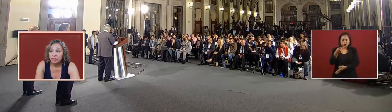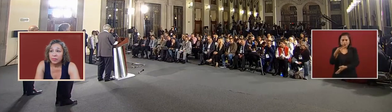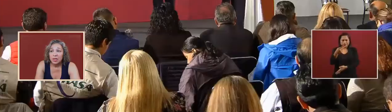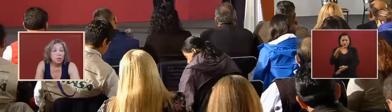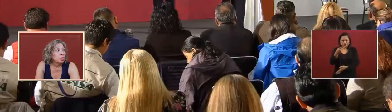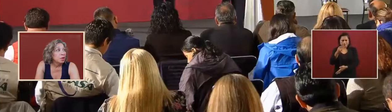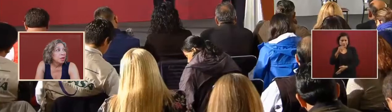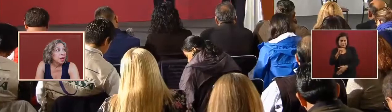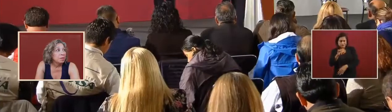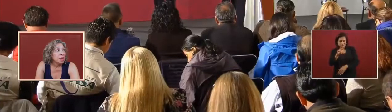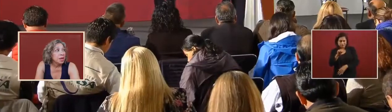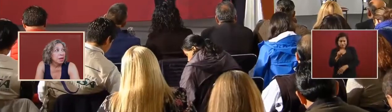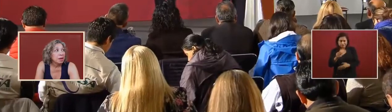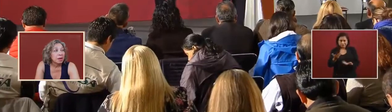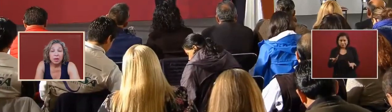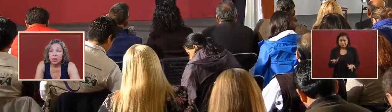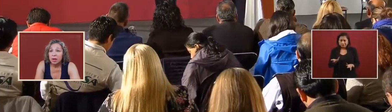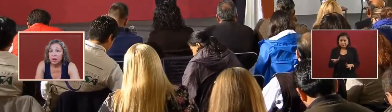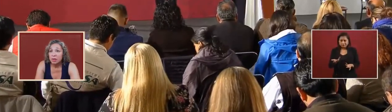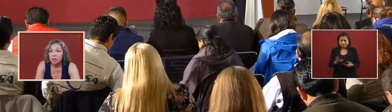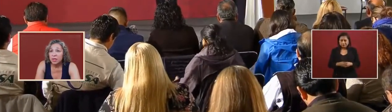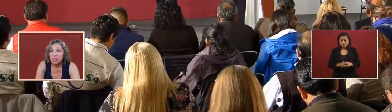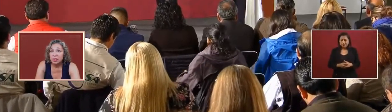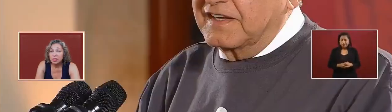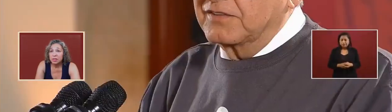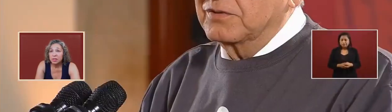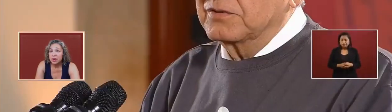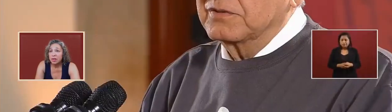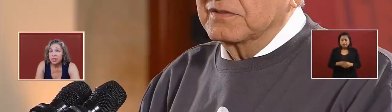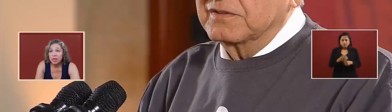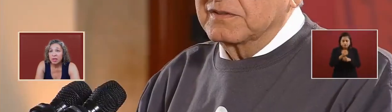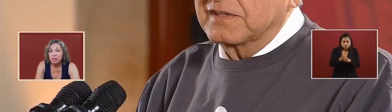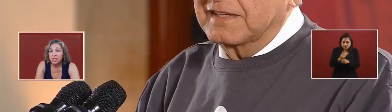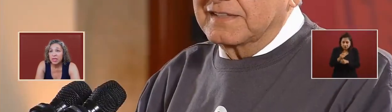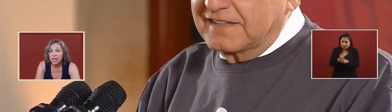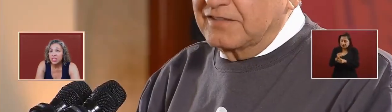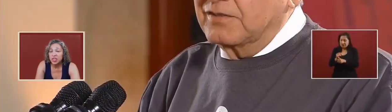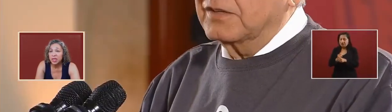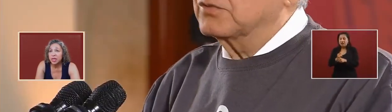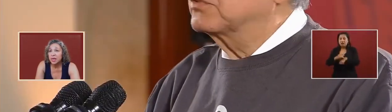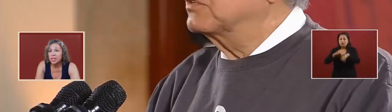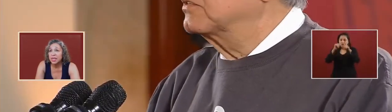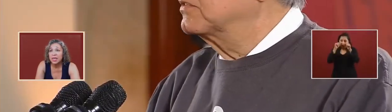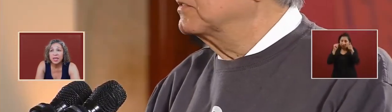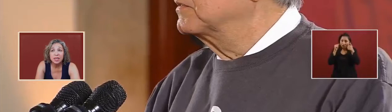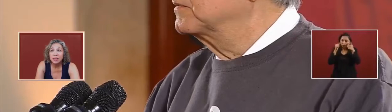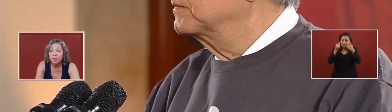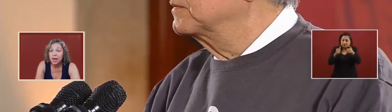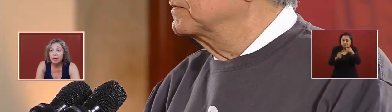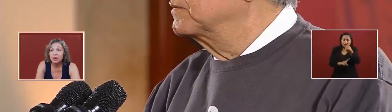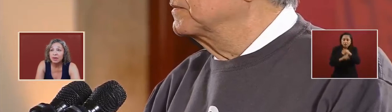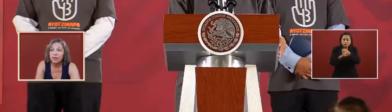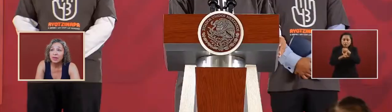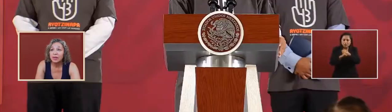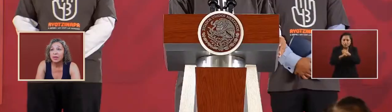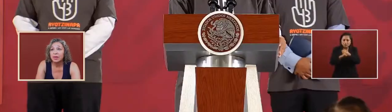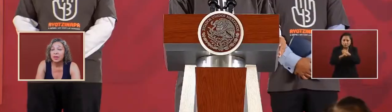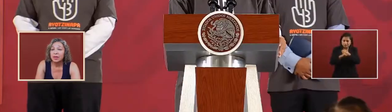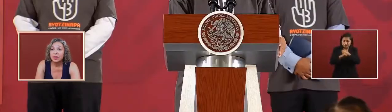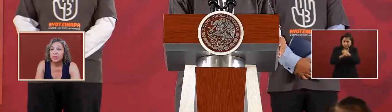would he be uh starting the investigation attending to the matter